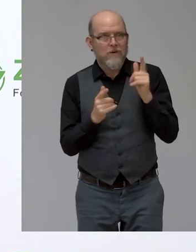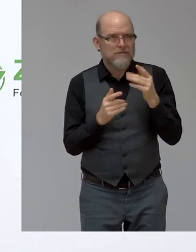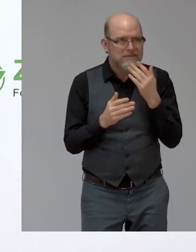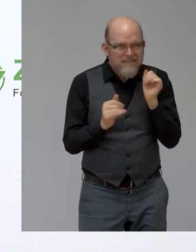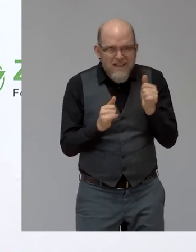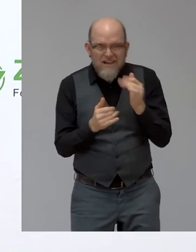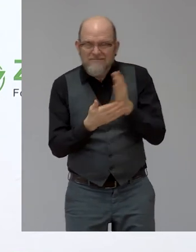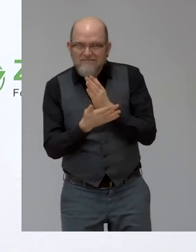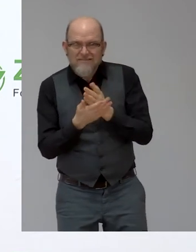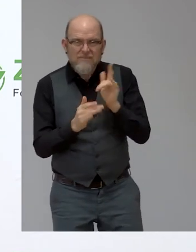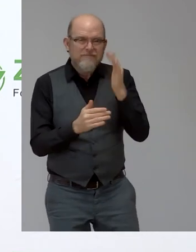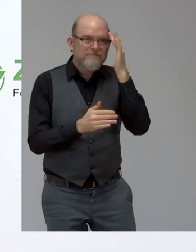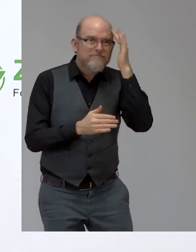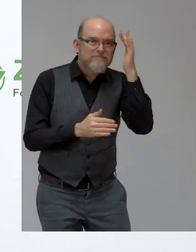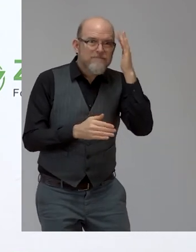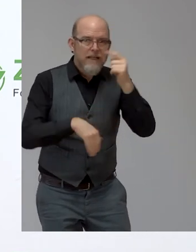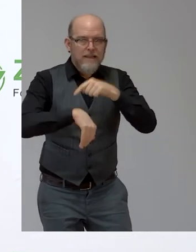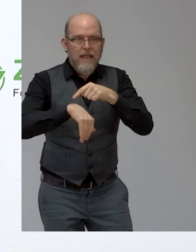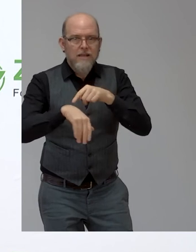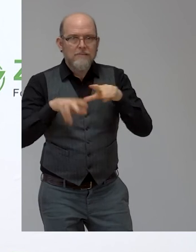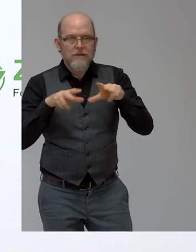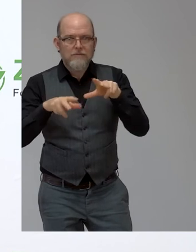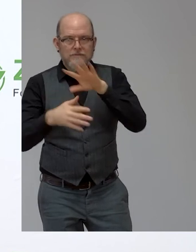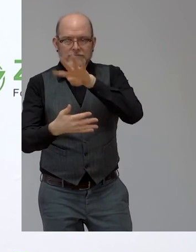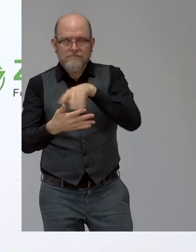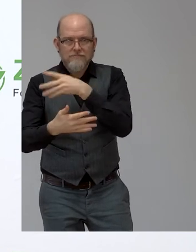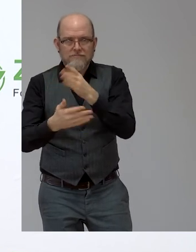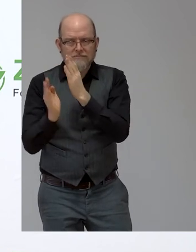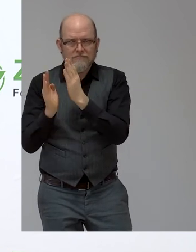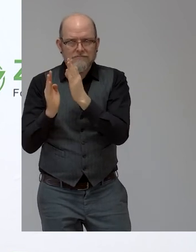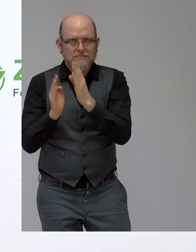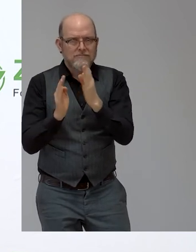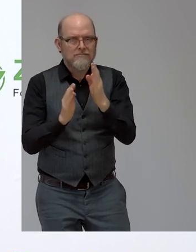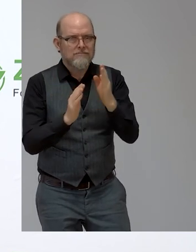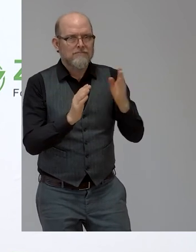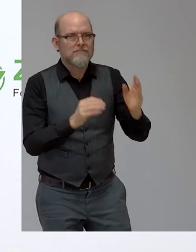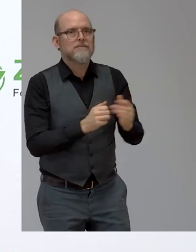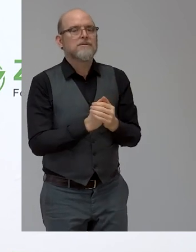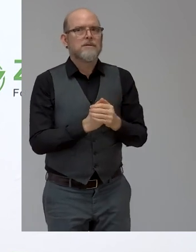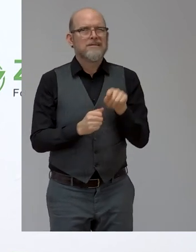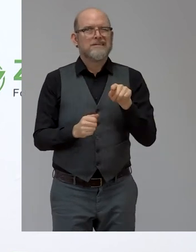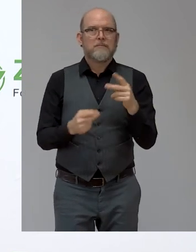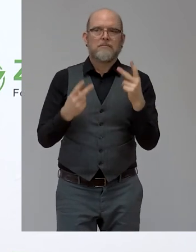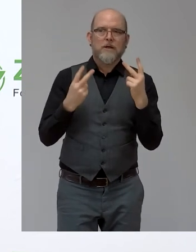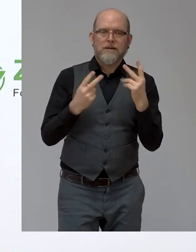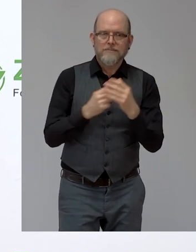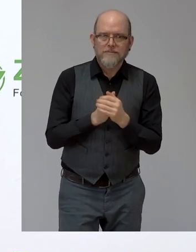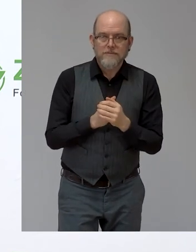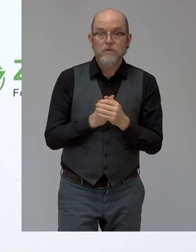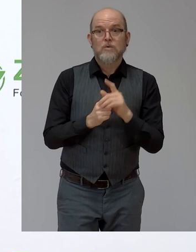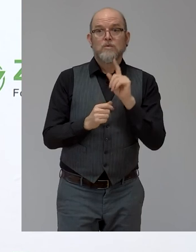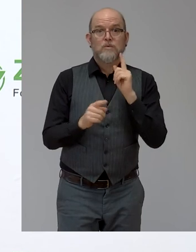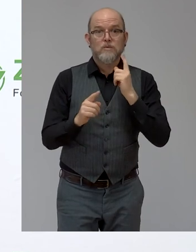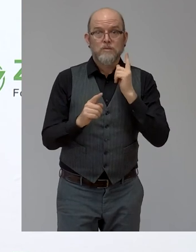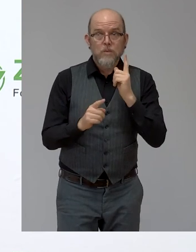timeframe and be at the same time as exact and as